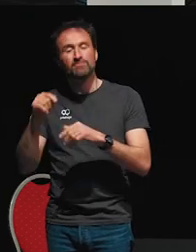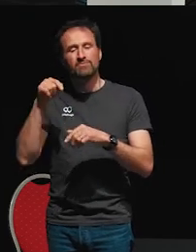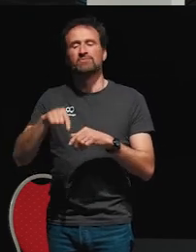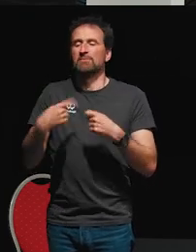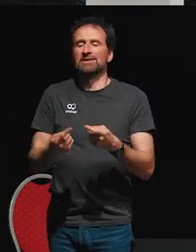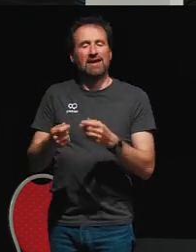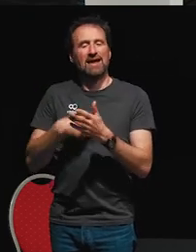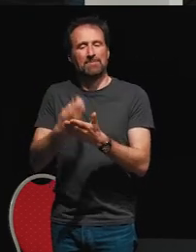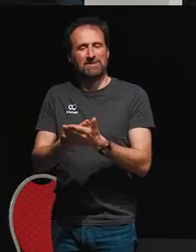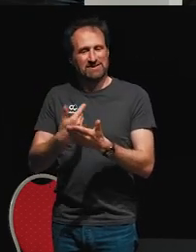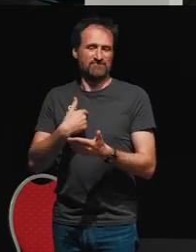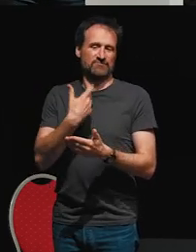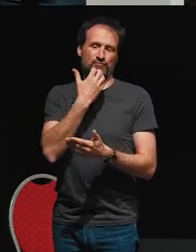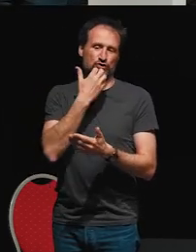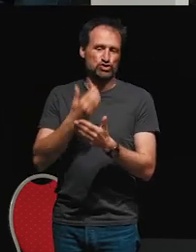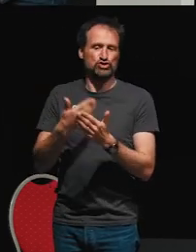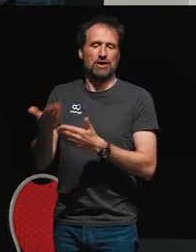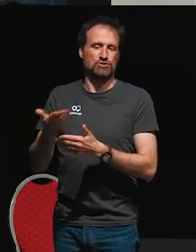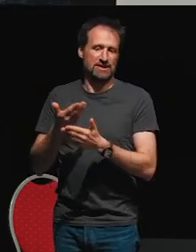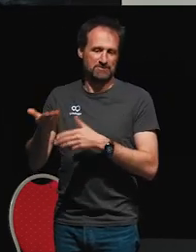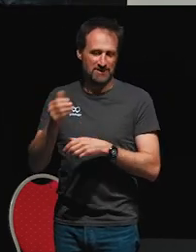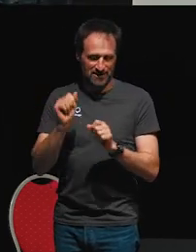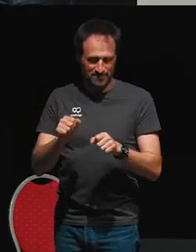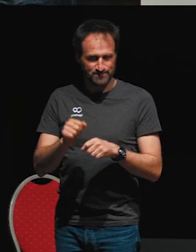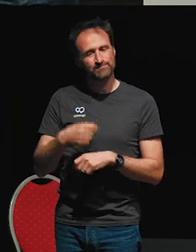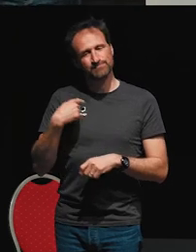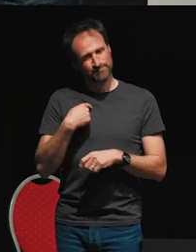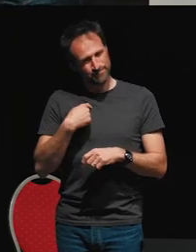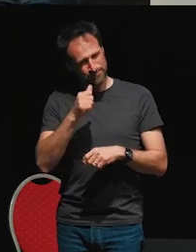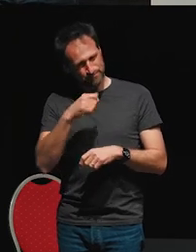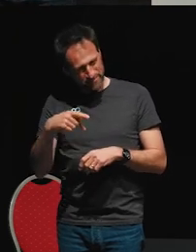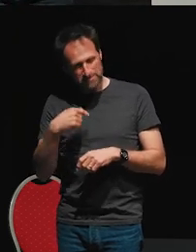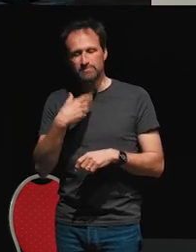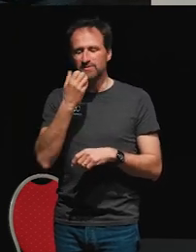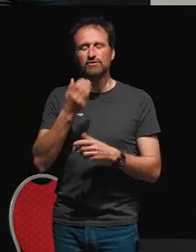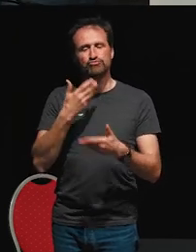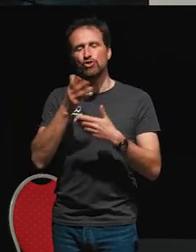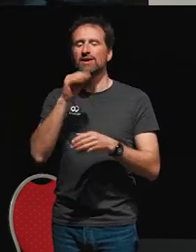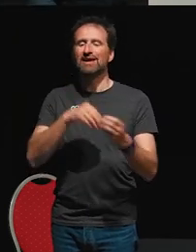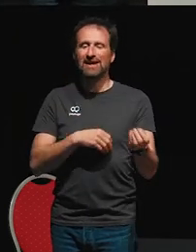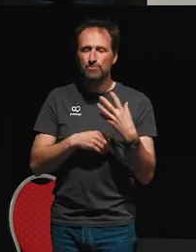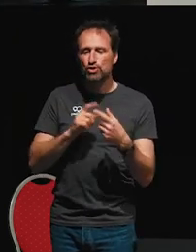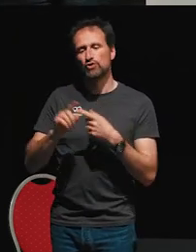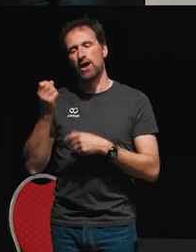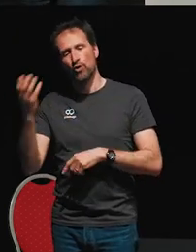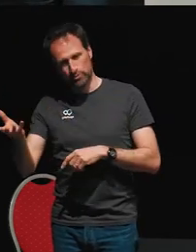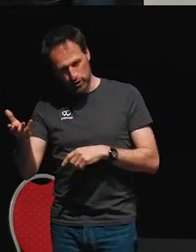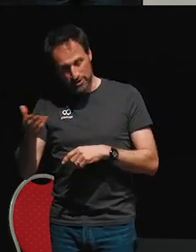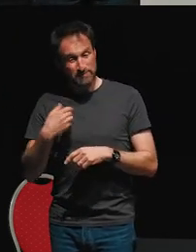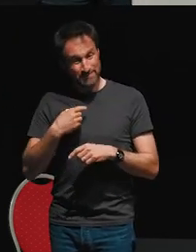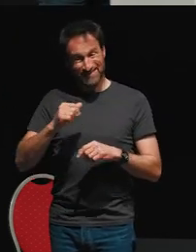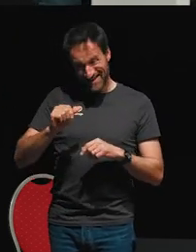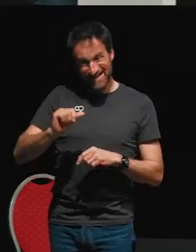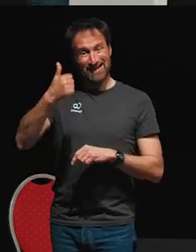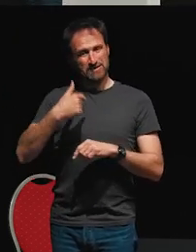I want to show you my app now. And I just want to start by talking about inputs and outputs. This is the first thing I did when I was coding my